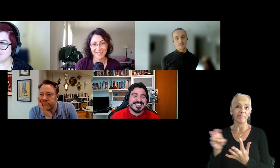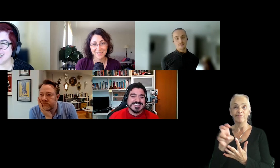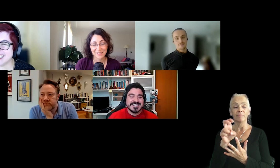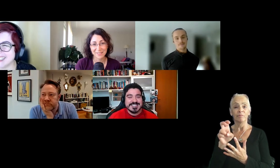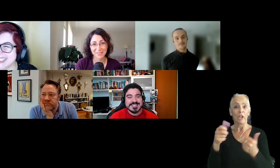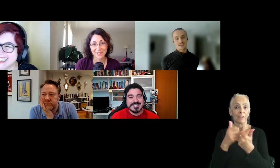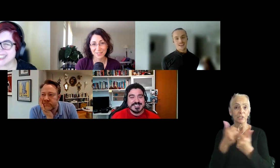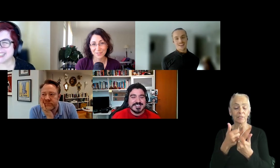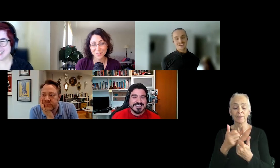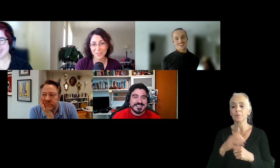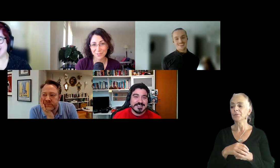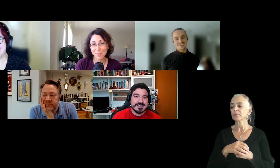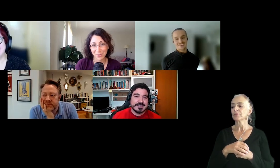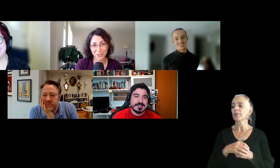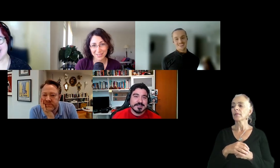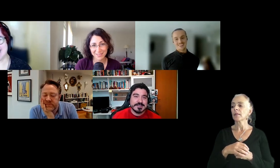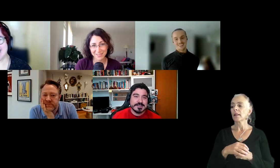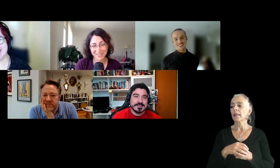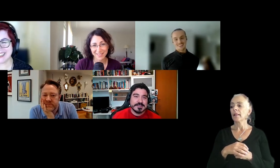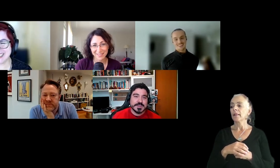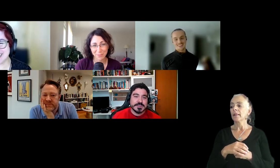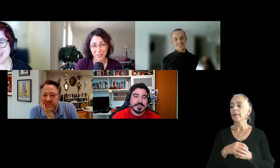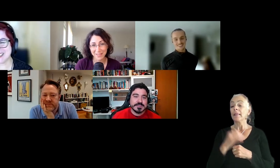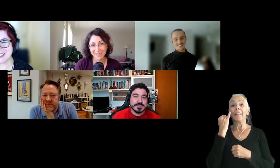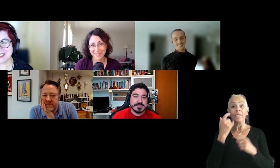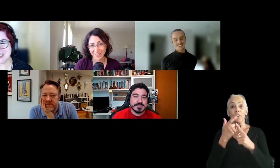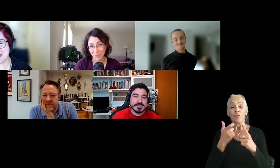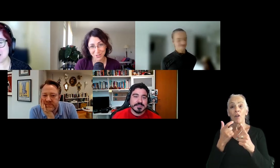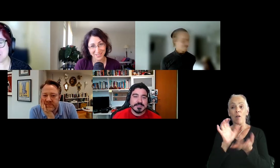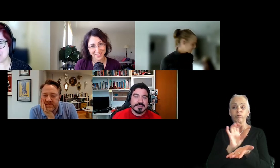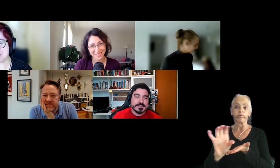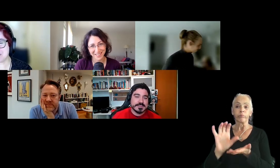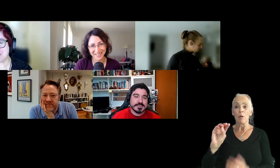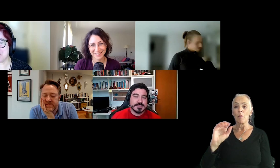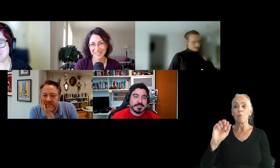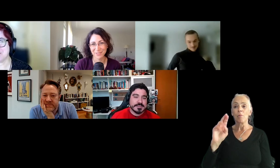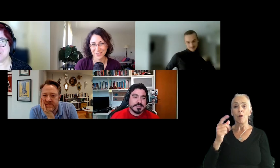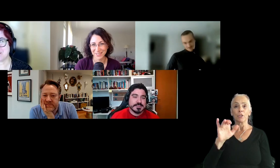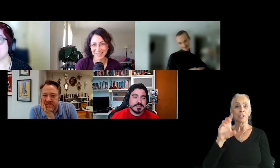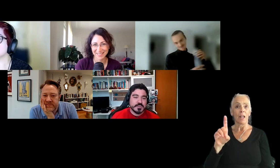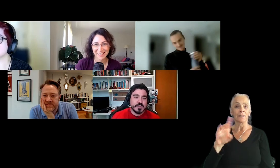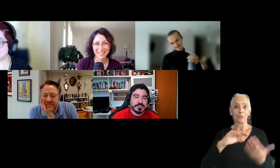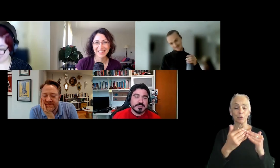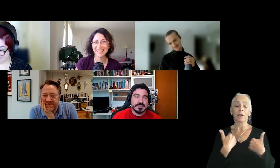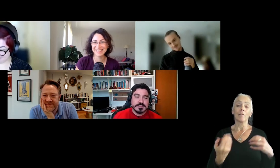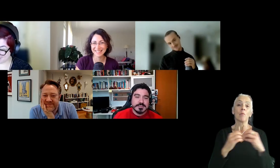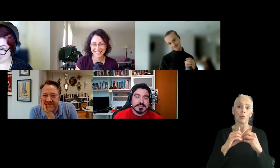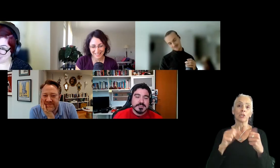Uh, so if, you're from a marginalized, uh, community, you have more challenges than if you're not.